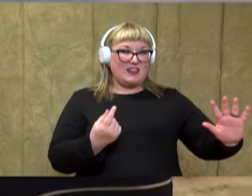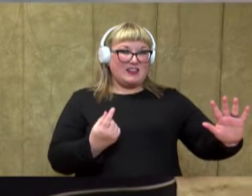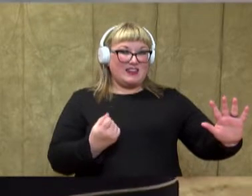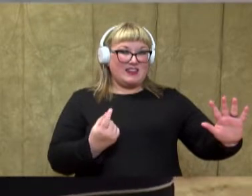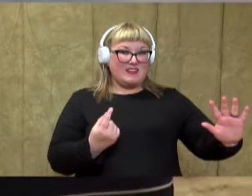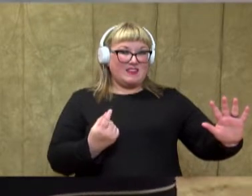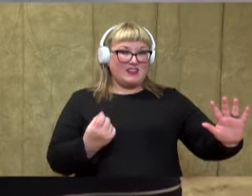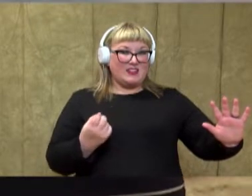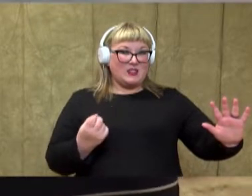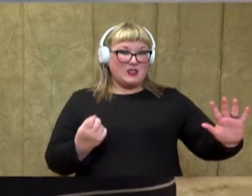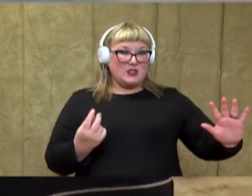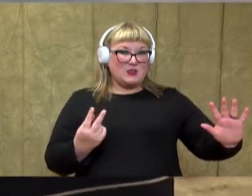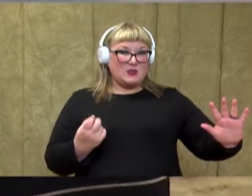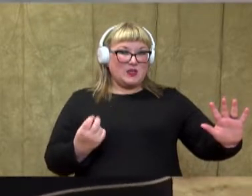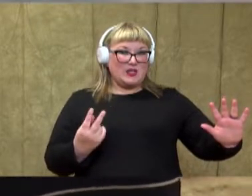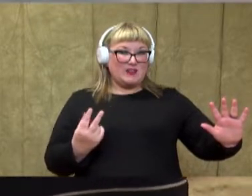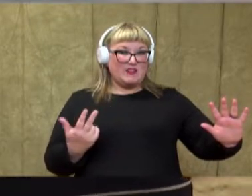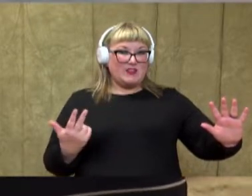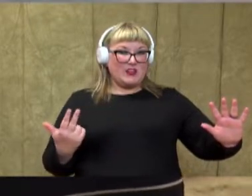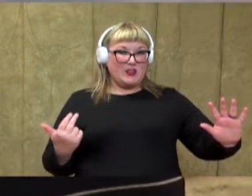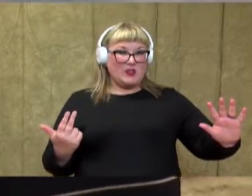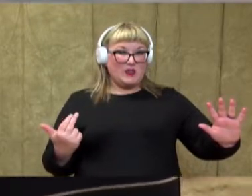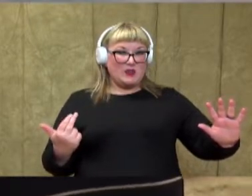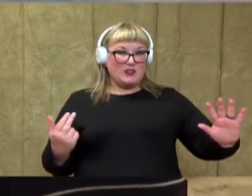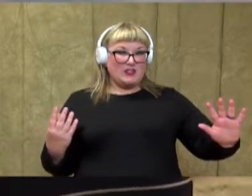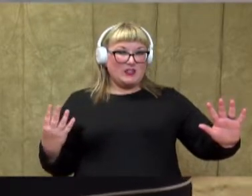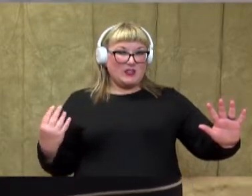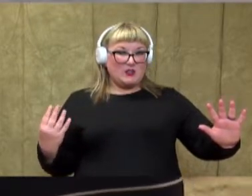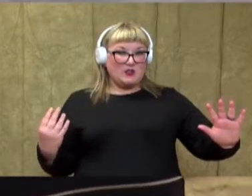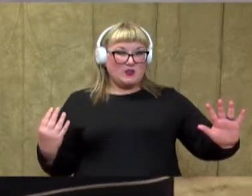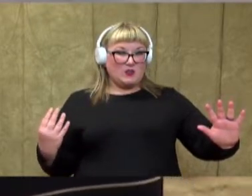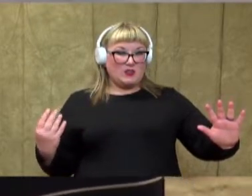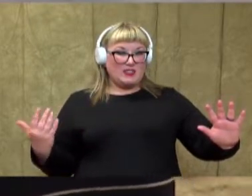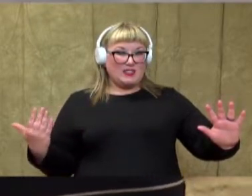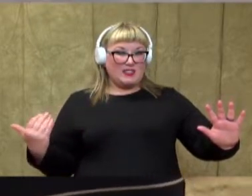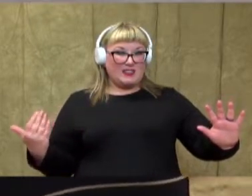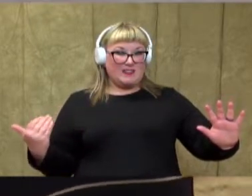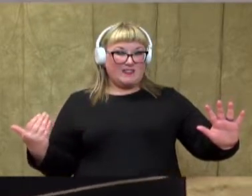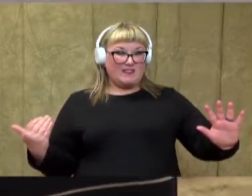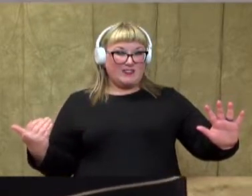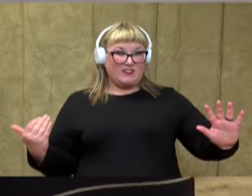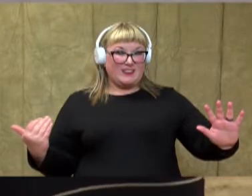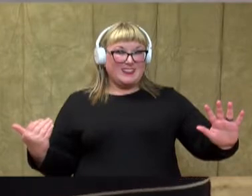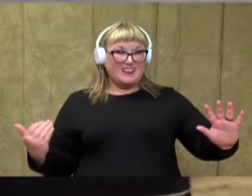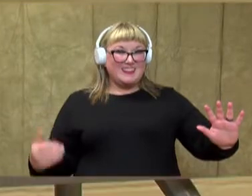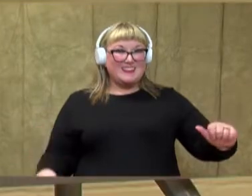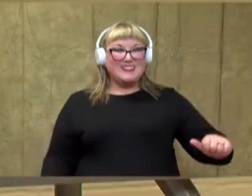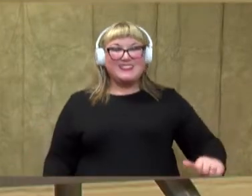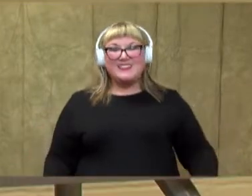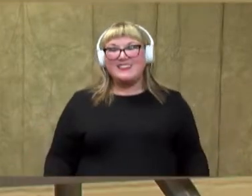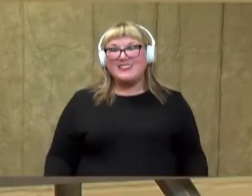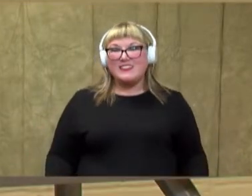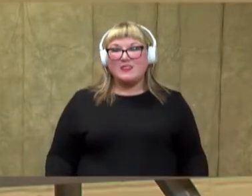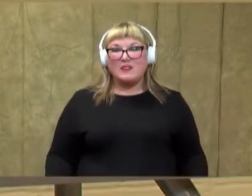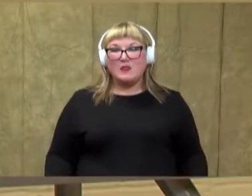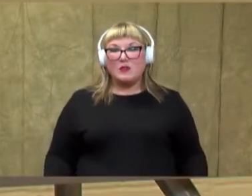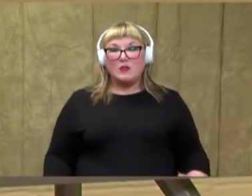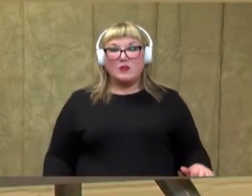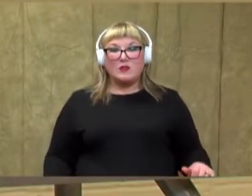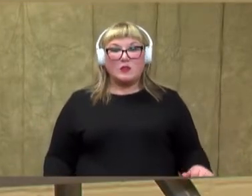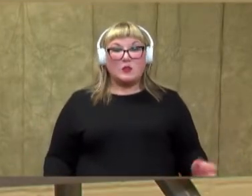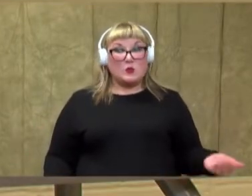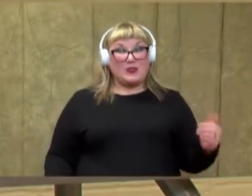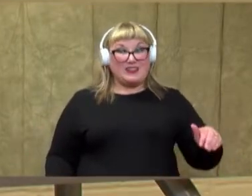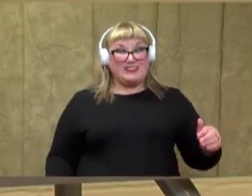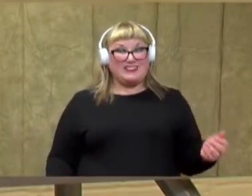11, 12, 12, 13, 14, 15. Excellent job. Let's pop it two more